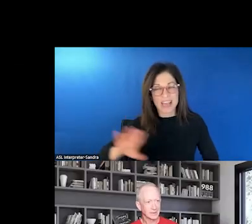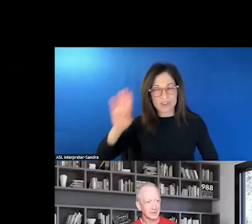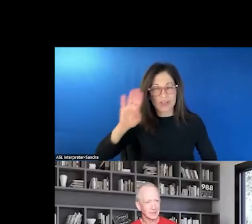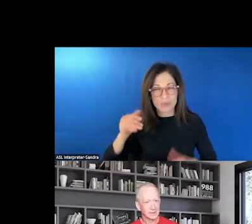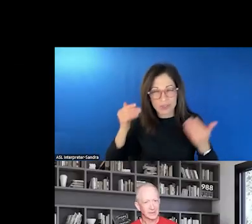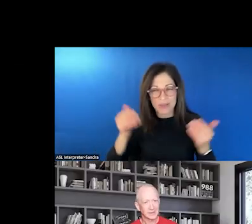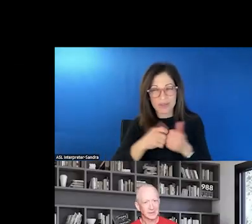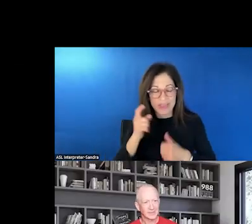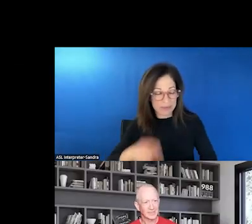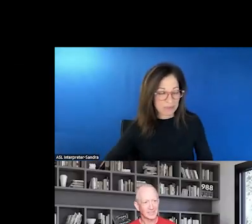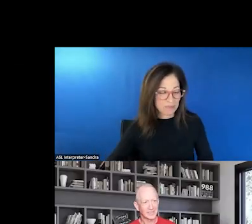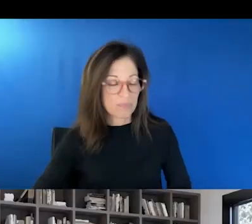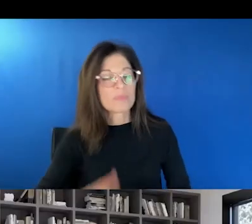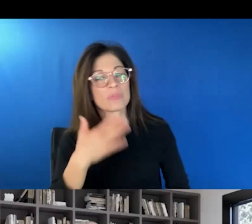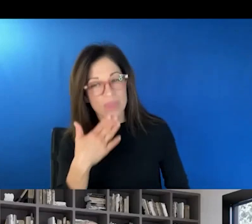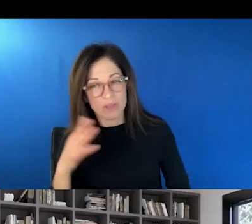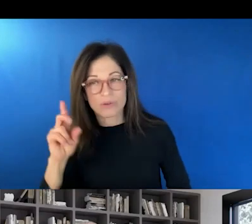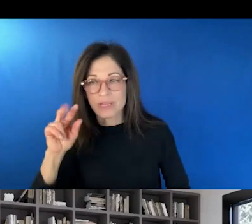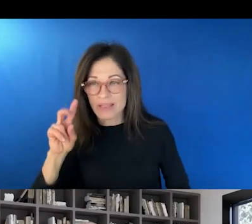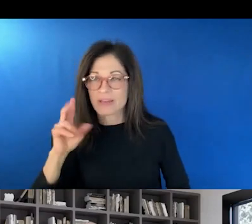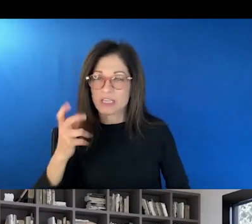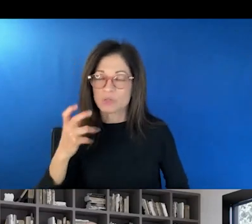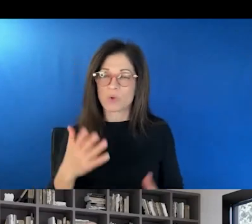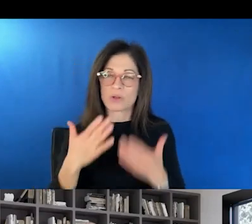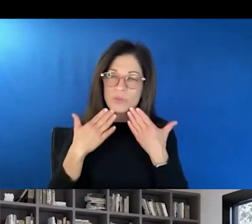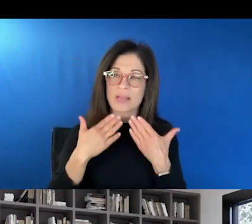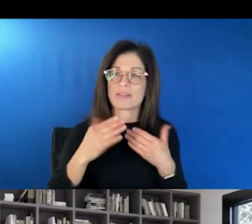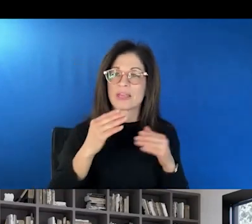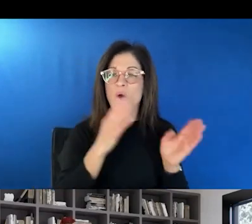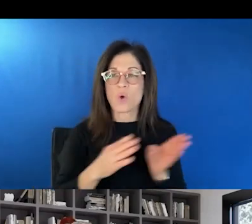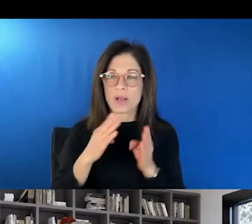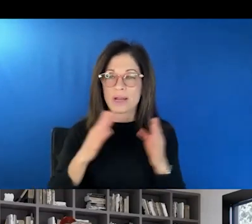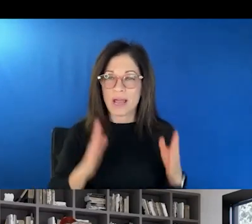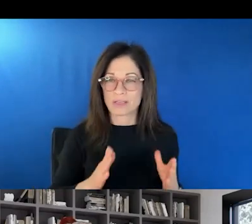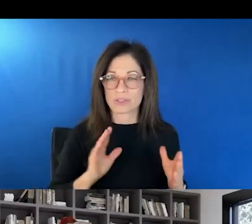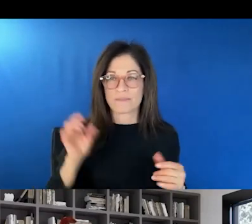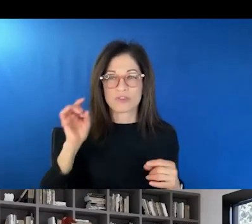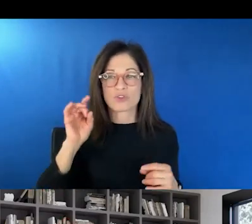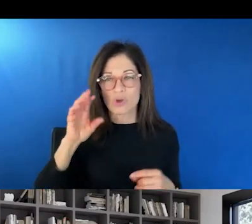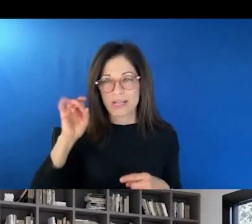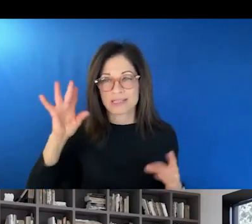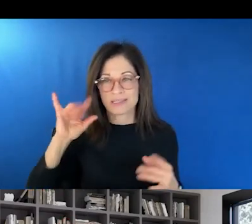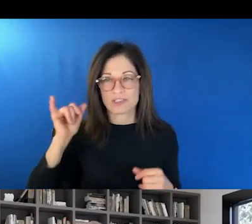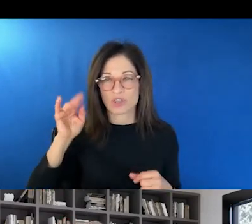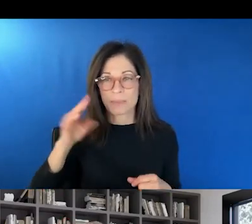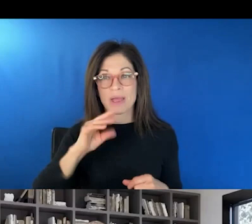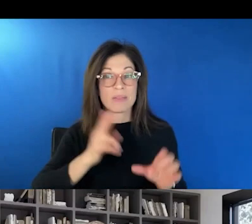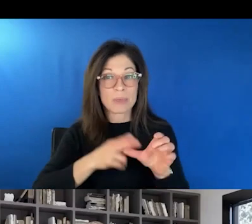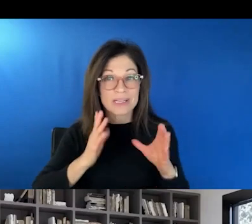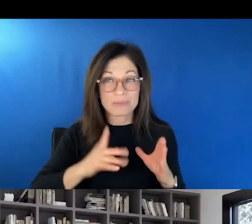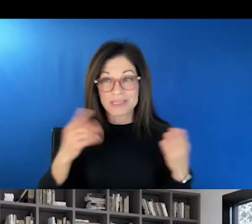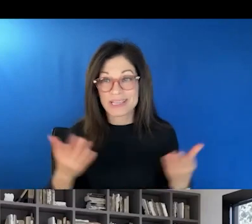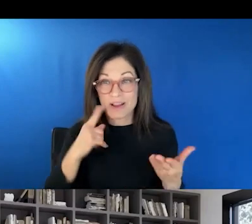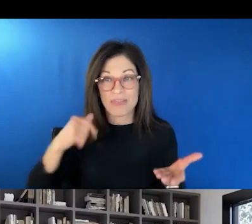I just want to thank the organizers of the crisis jam and our participants in this debate for